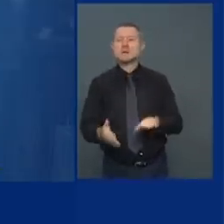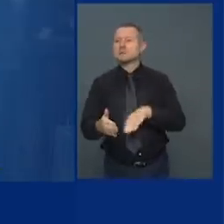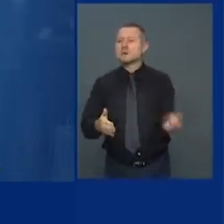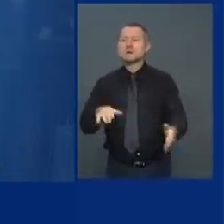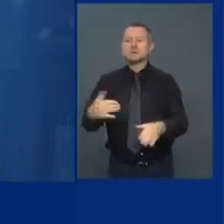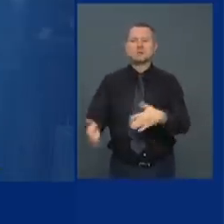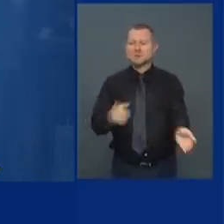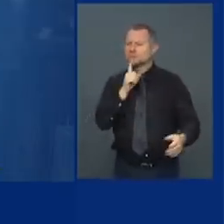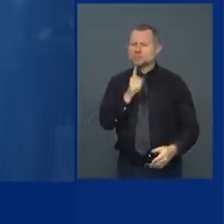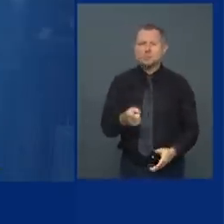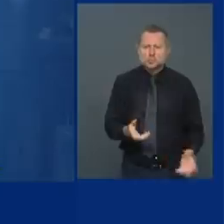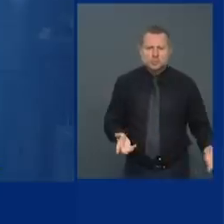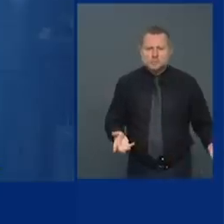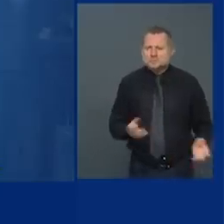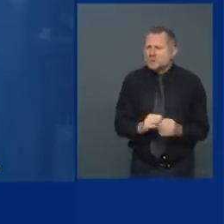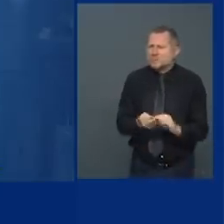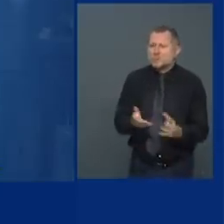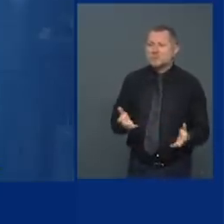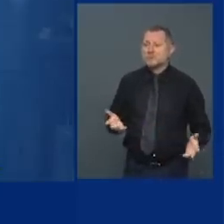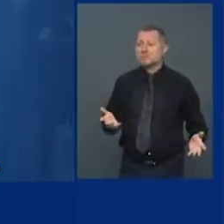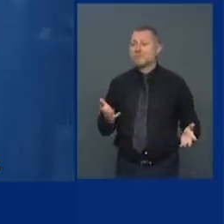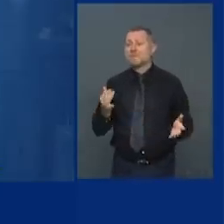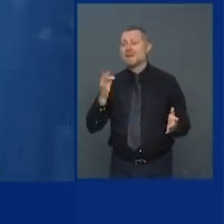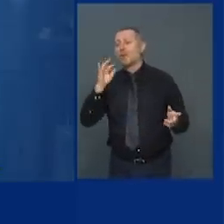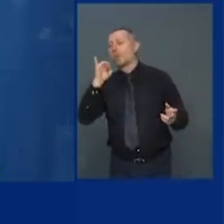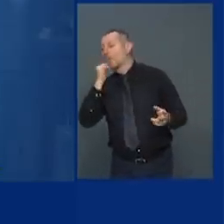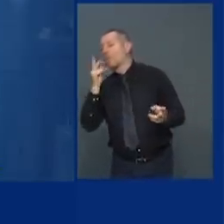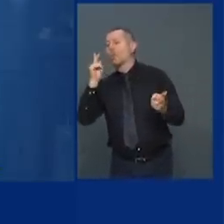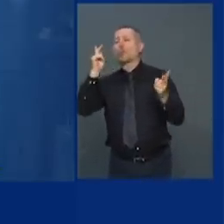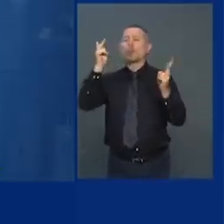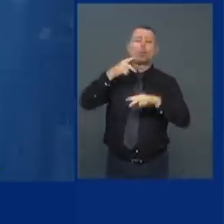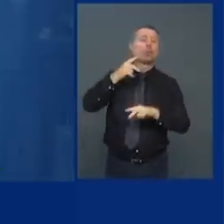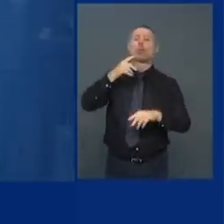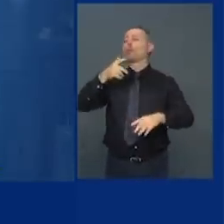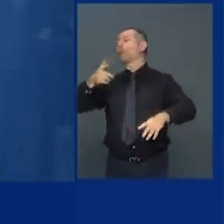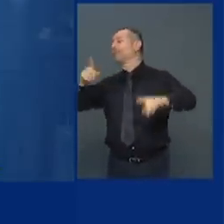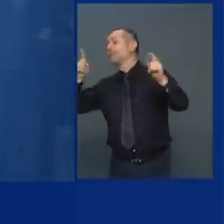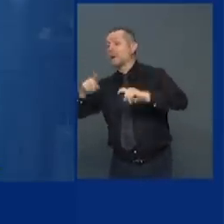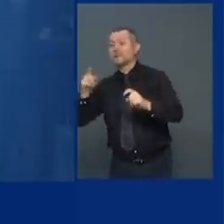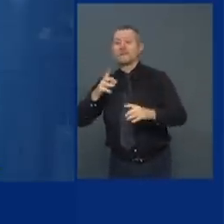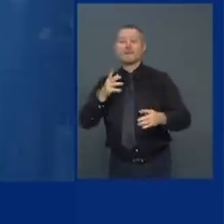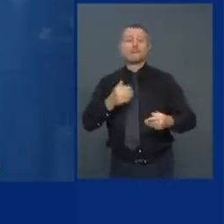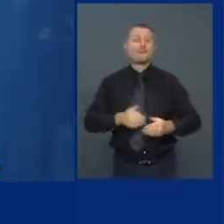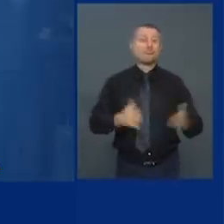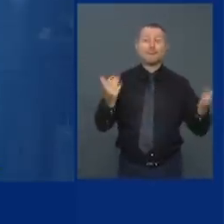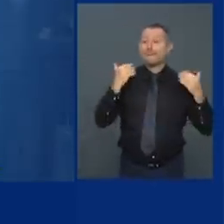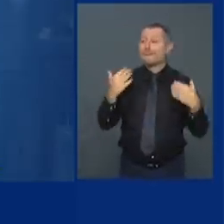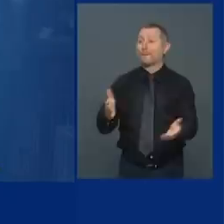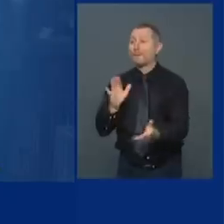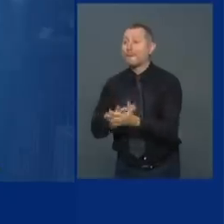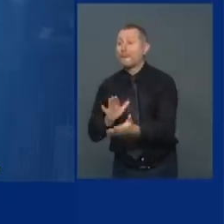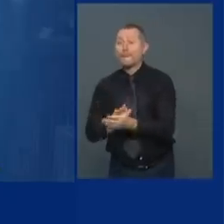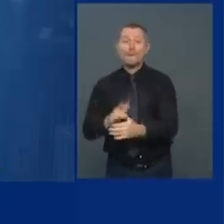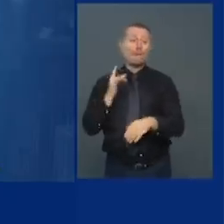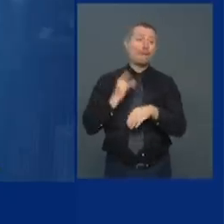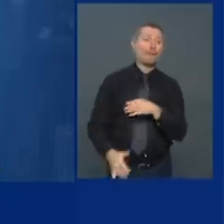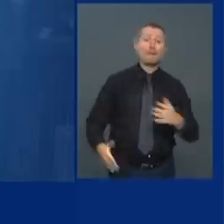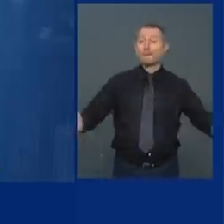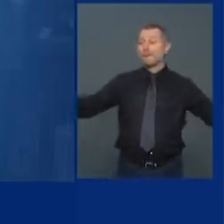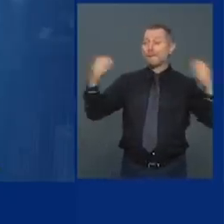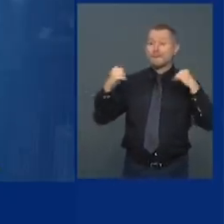You make a mistake on testing, you open schools and you're not ready, people get sick.